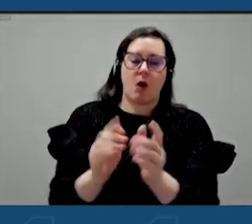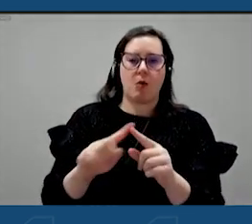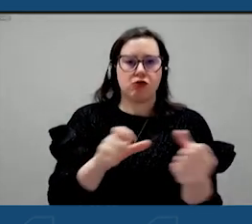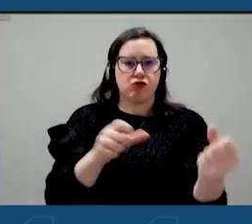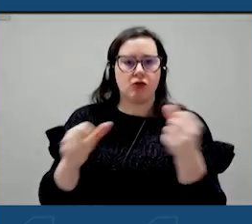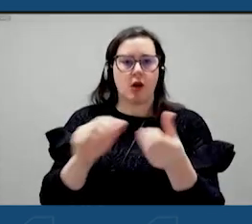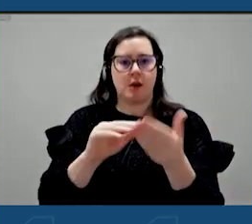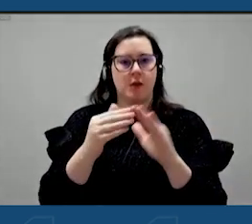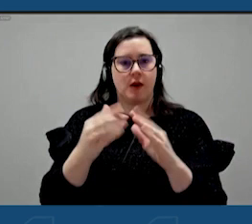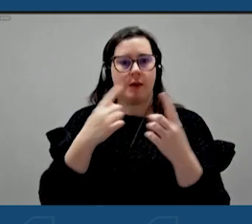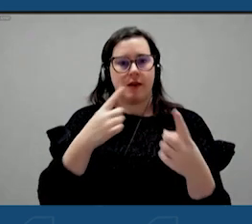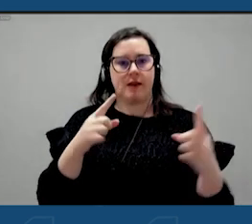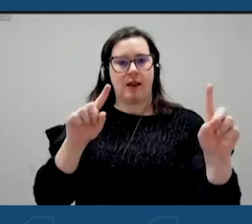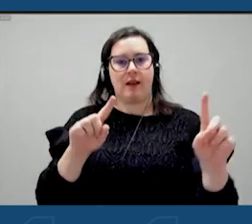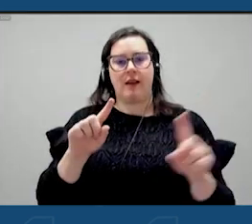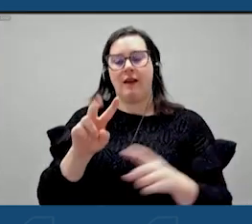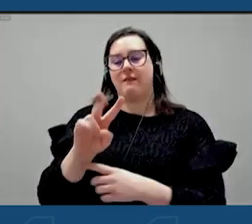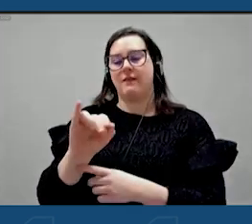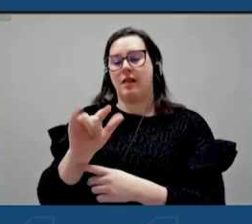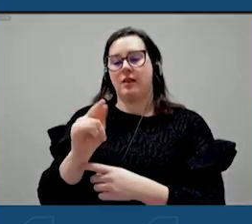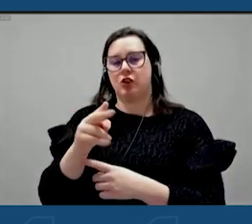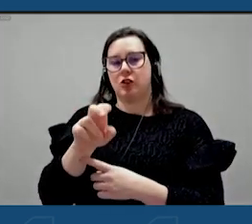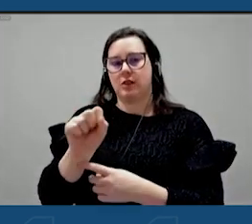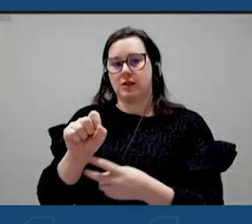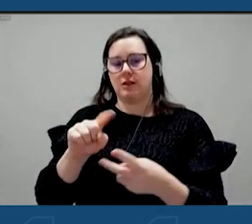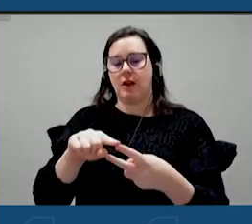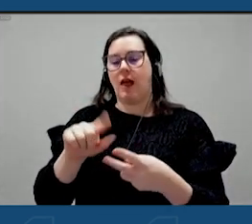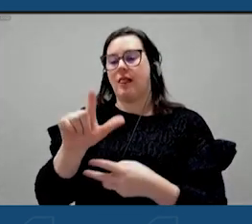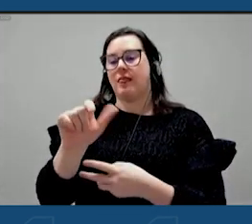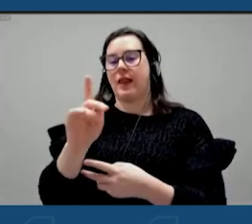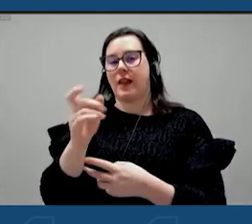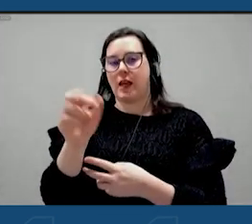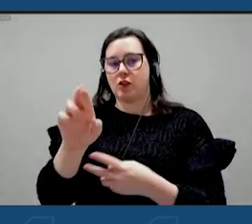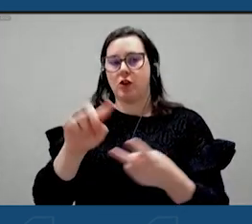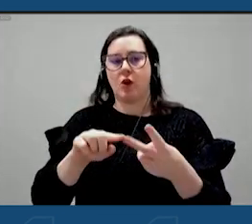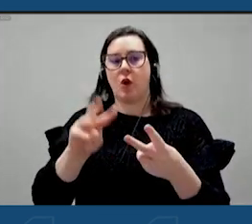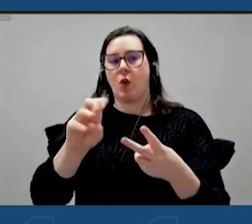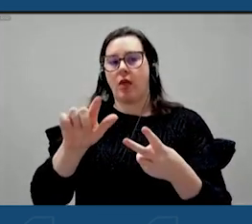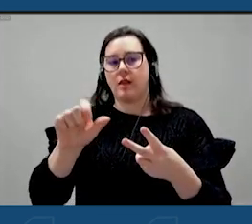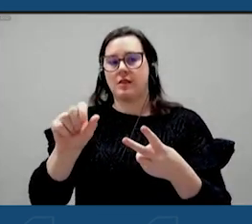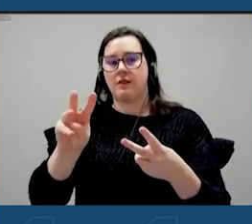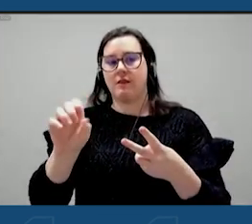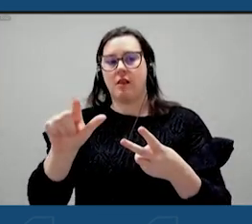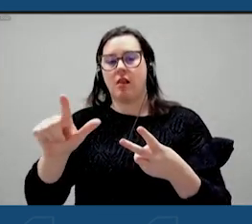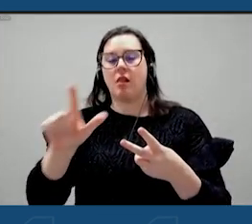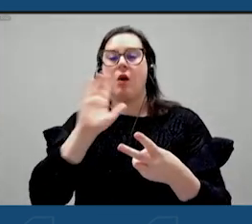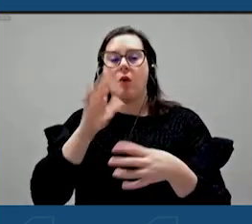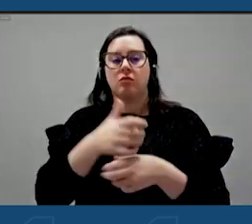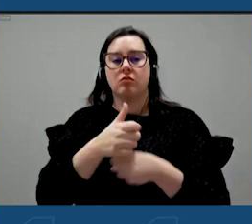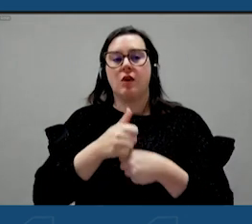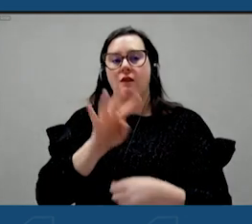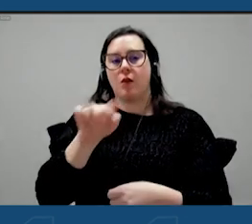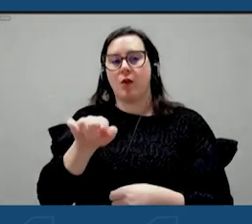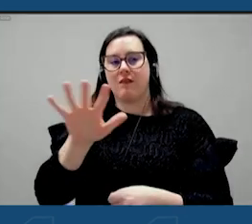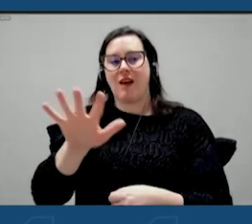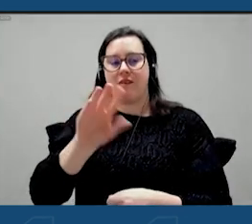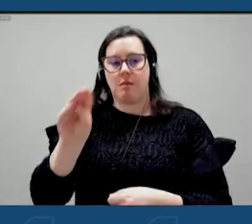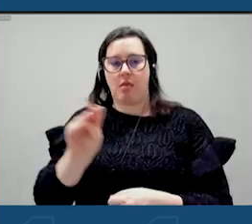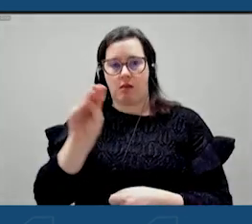I'm announcing that the villages of Lancaster and Wellsville will each receive 4.5 million in New York corridor. So congratulations.